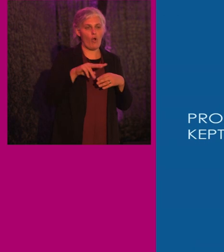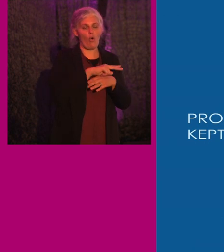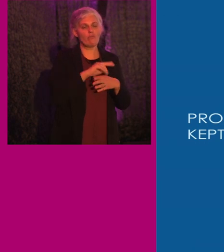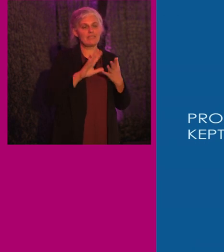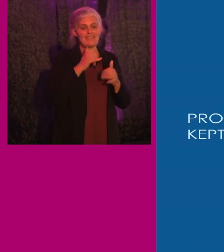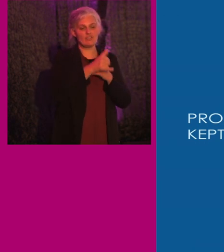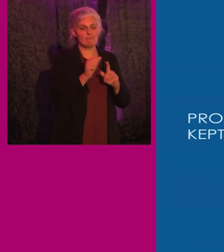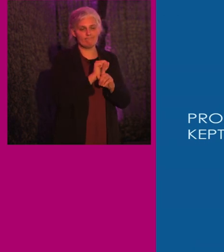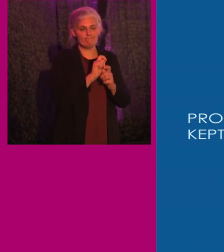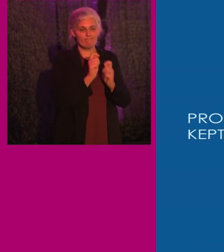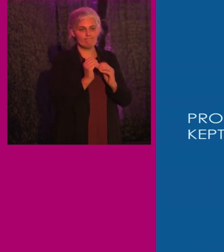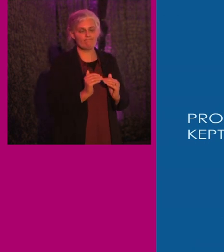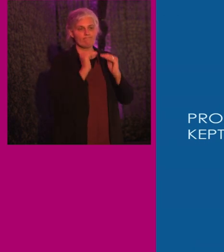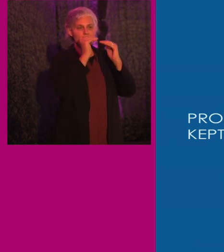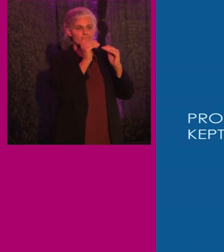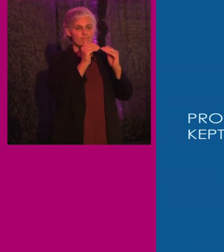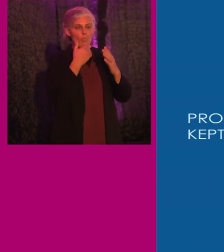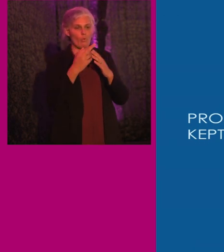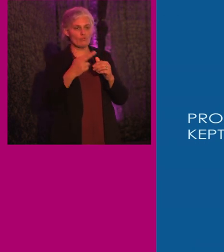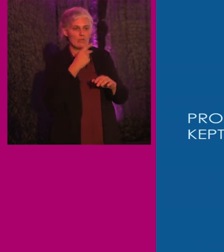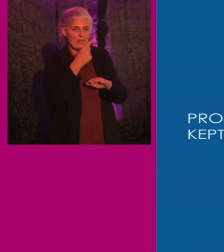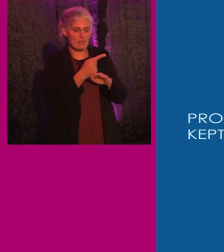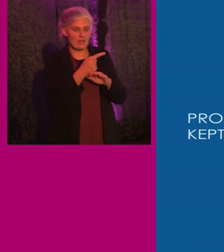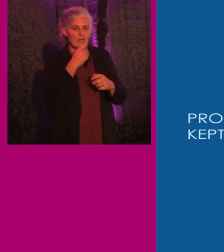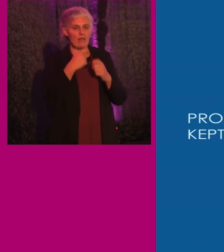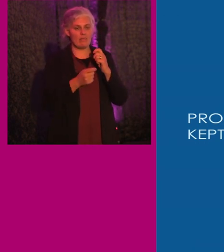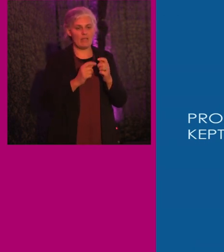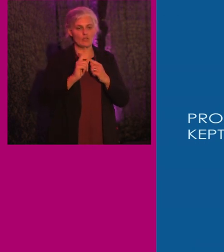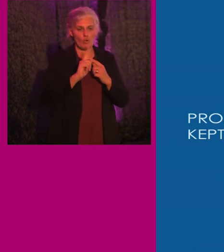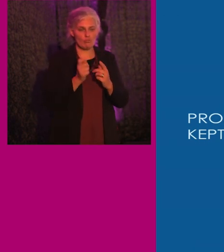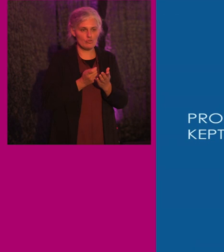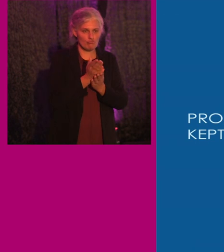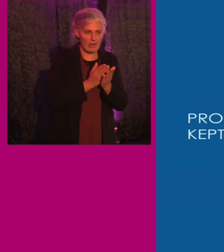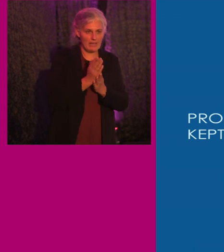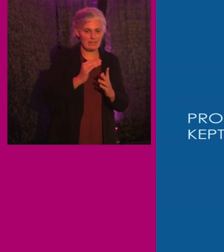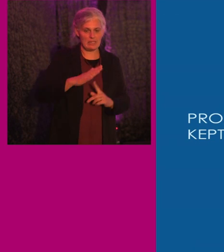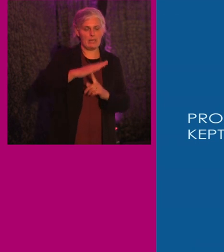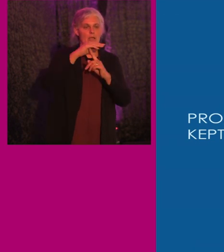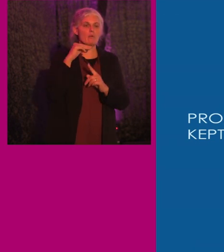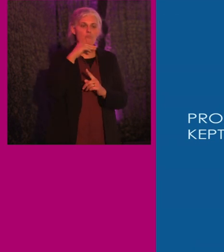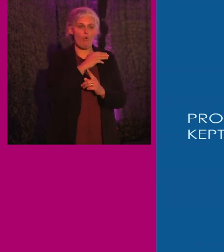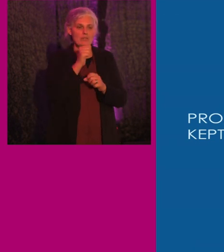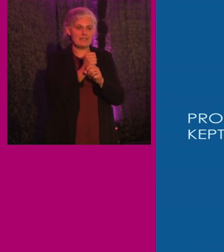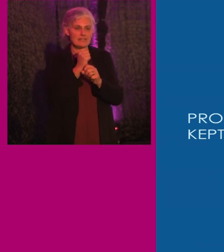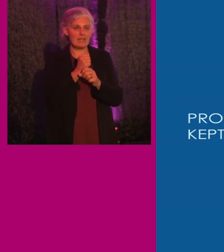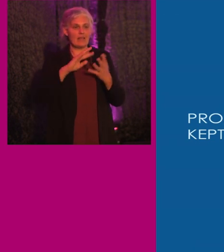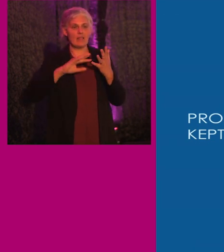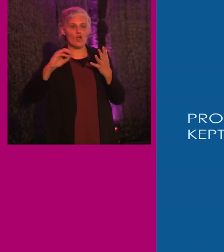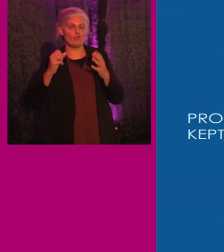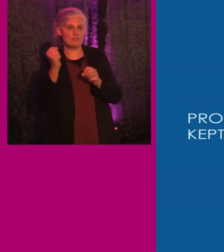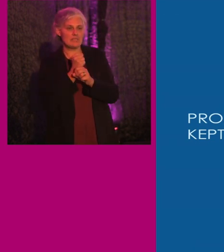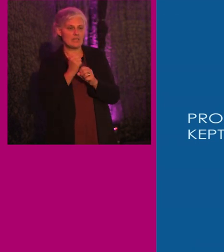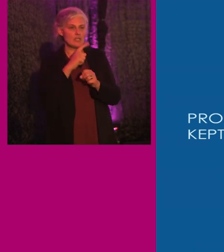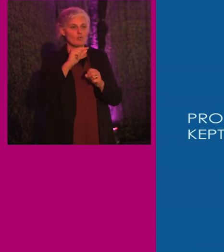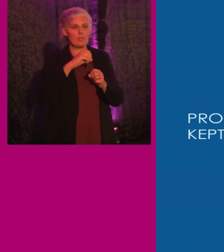upgrade the accessibility of rapid light and commuter rail key stations. Over 900 stations or nearly